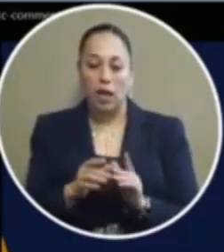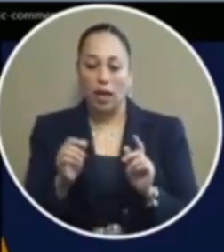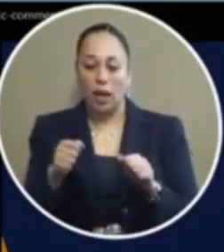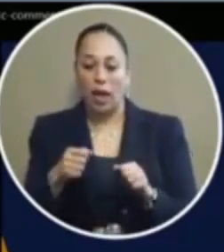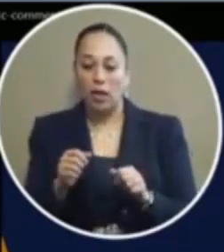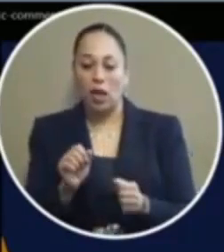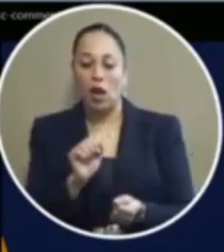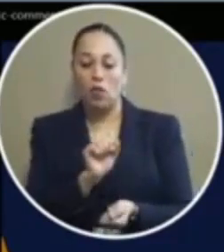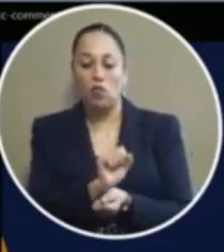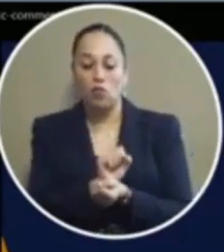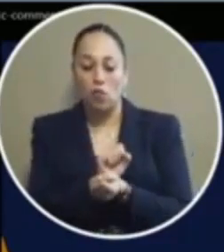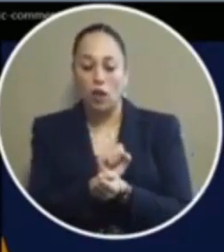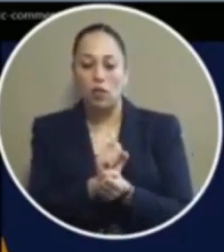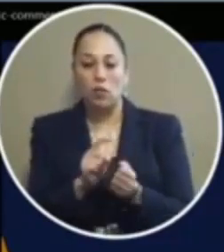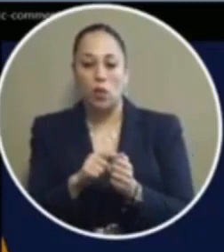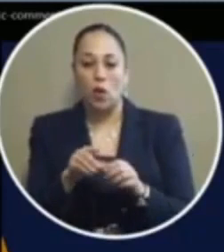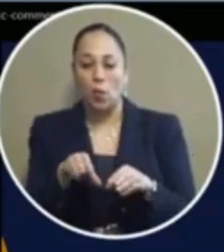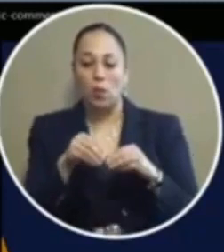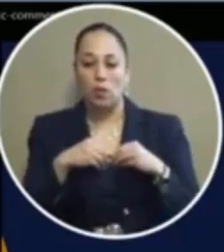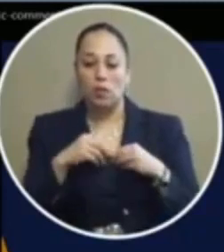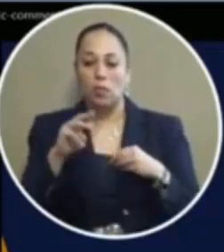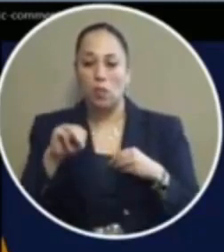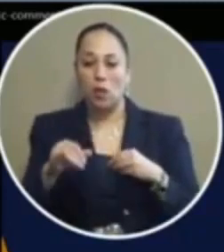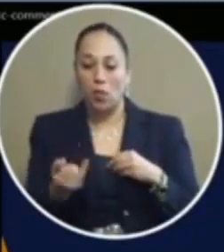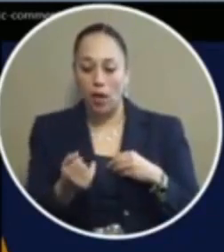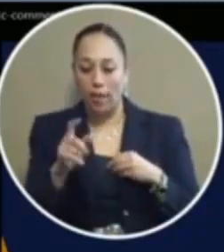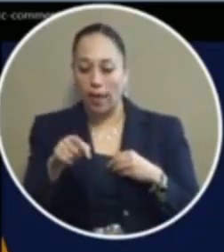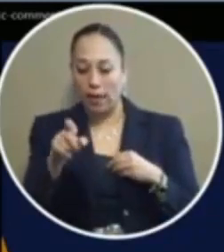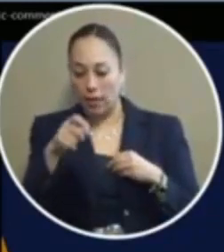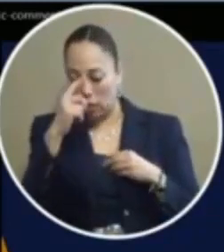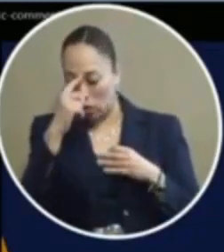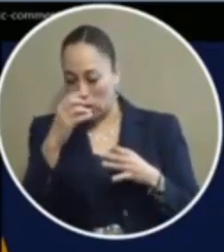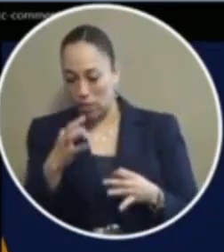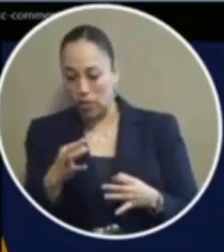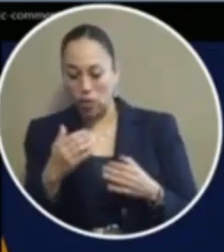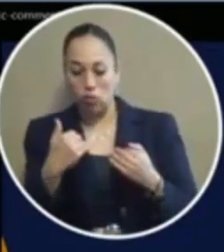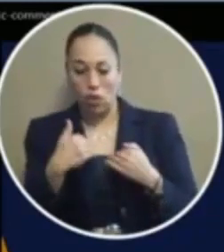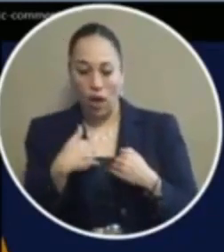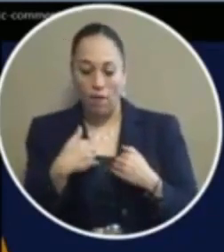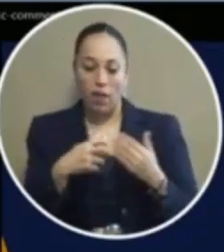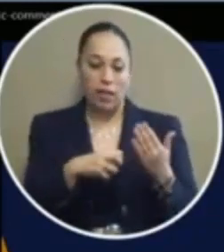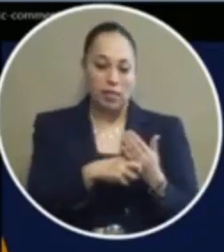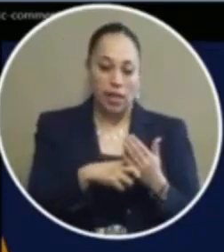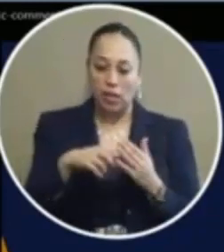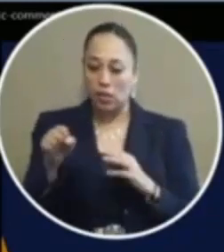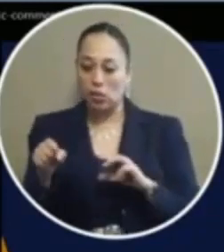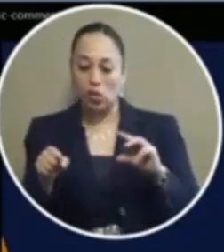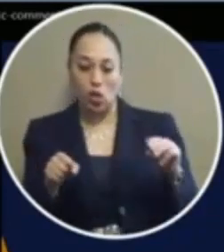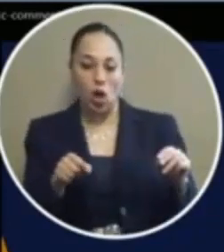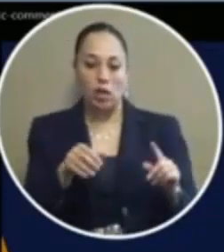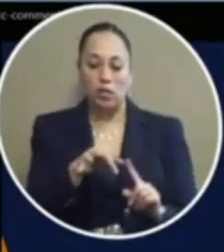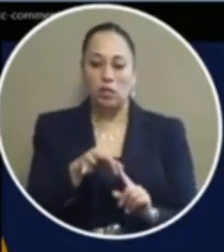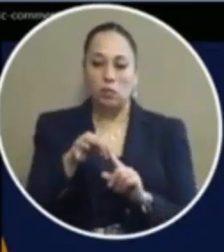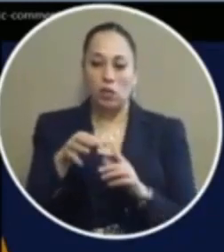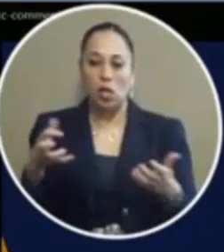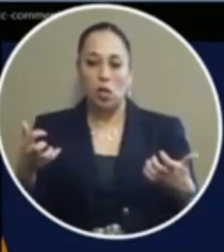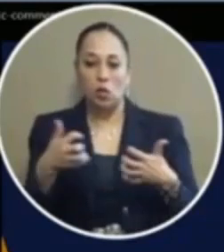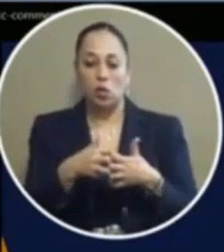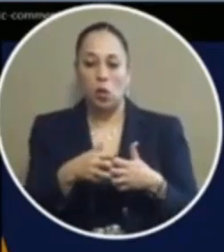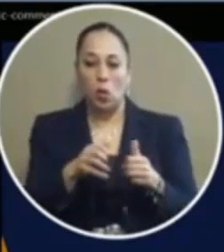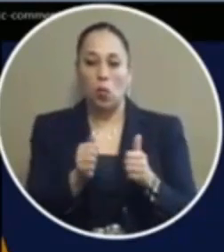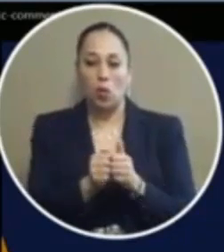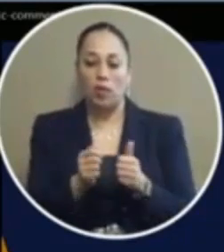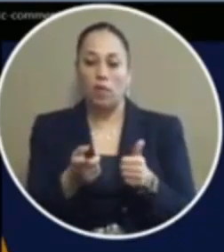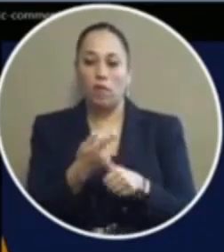for a small possession of marijuana they may have discretion between sighting and not sighting especially in conjunction with the first tap